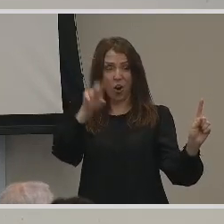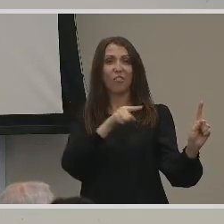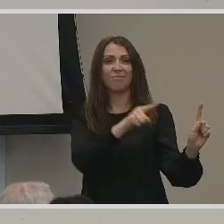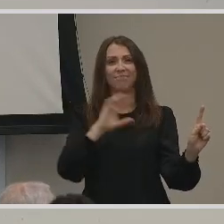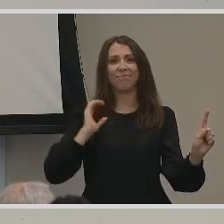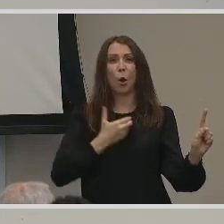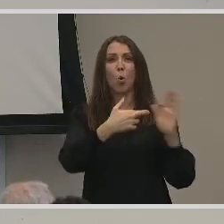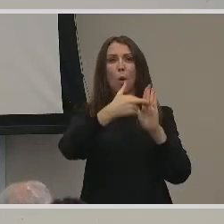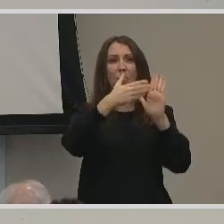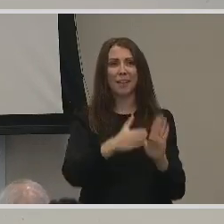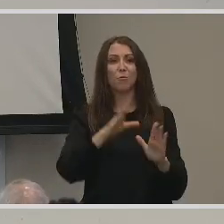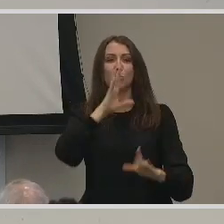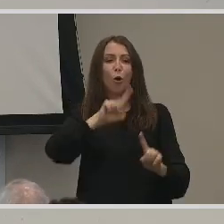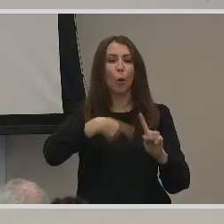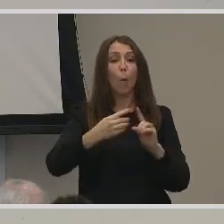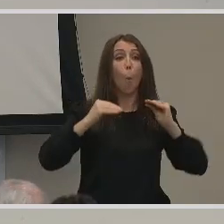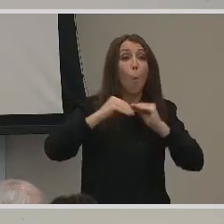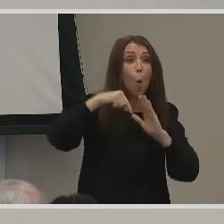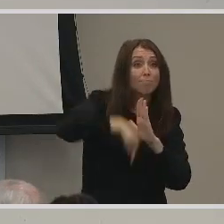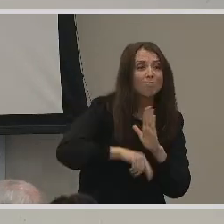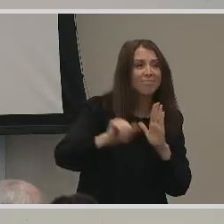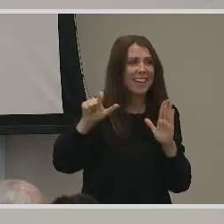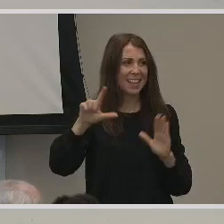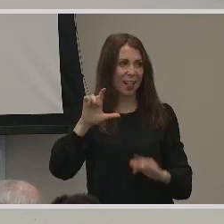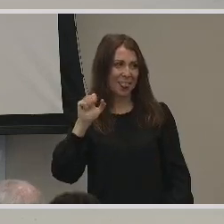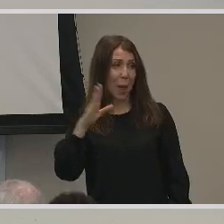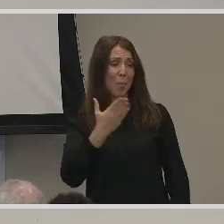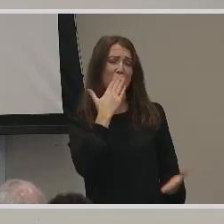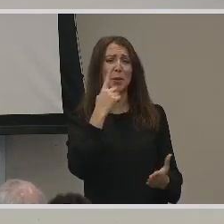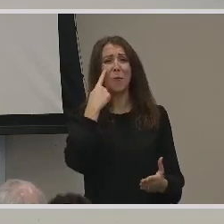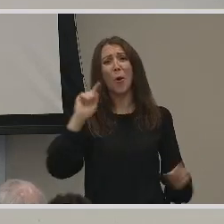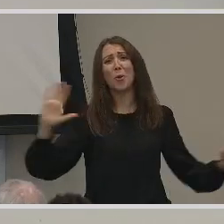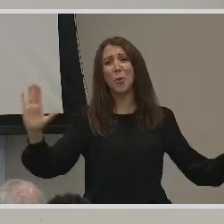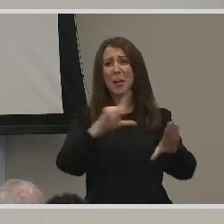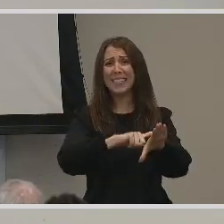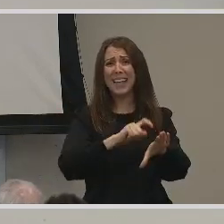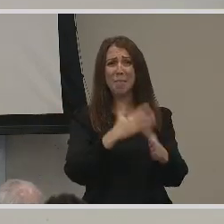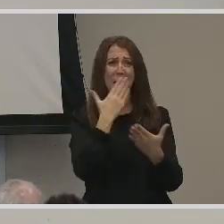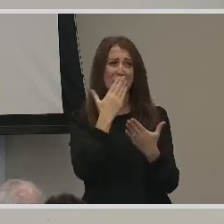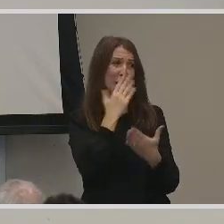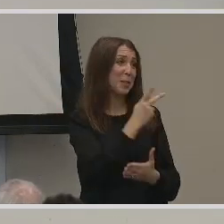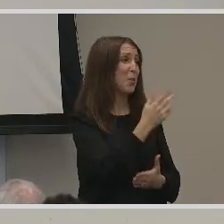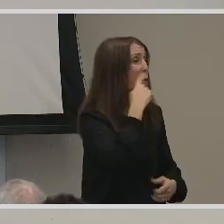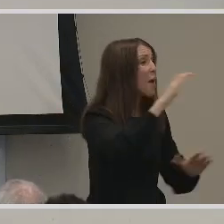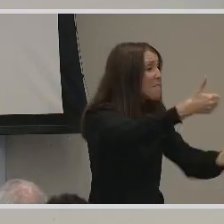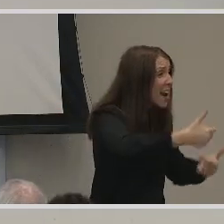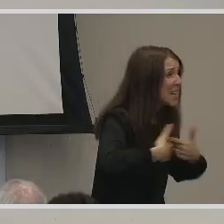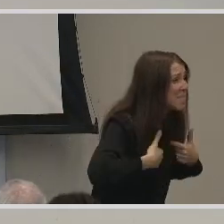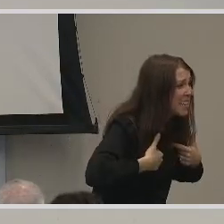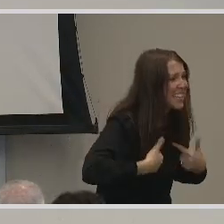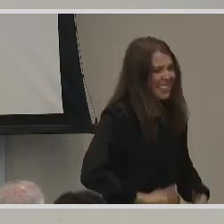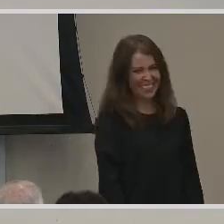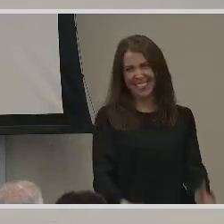to talk to you all a bit more about the ASL club. Uh, thank you for your time and thank you again, Professor November for inviting me.